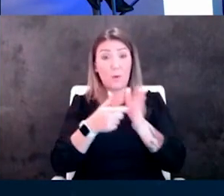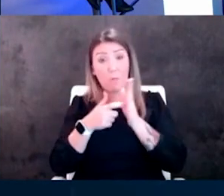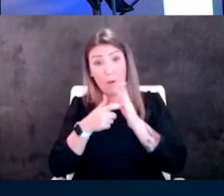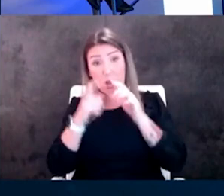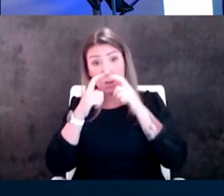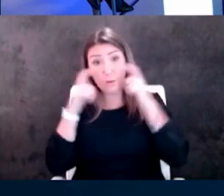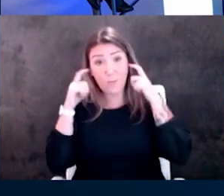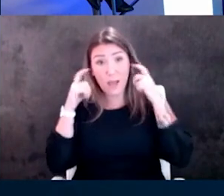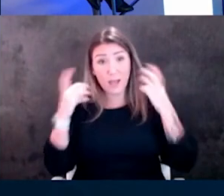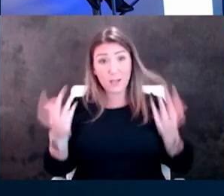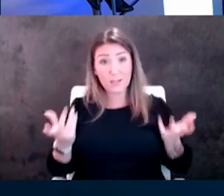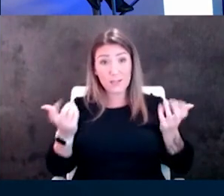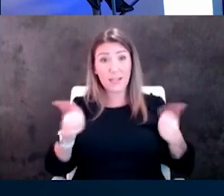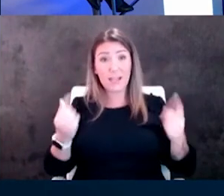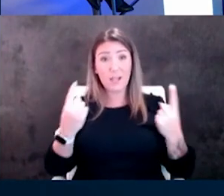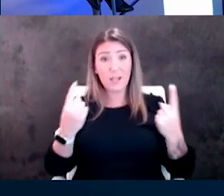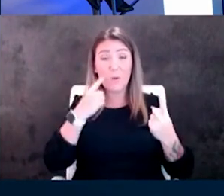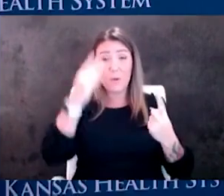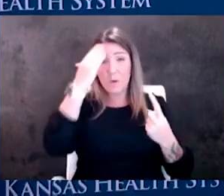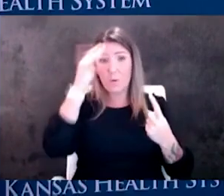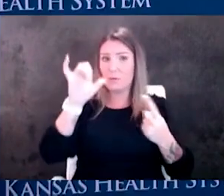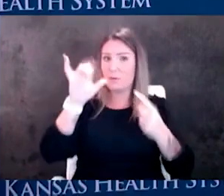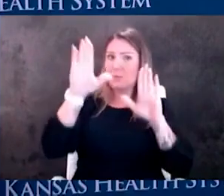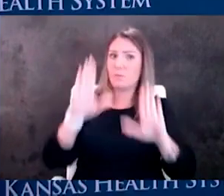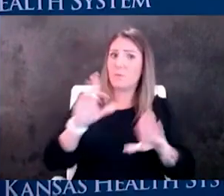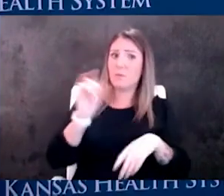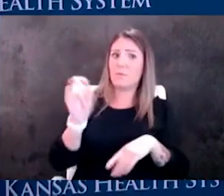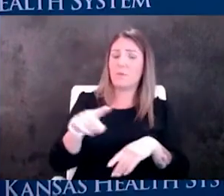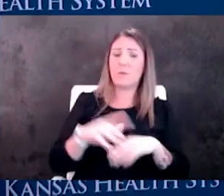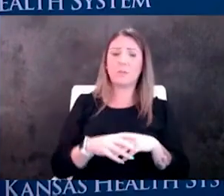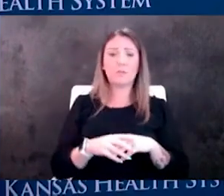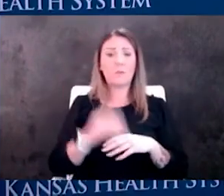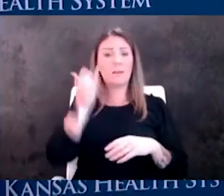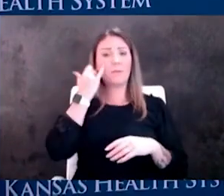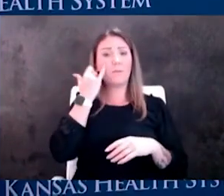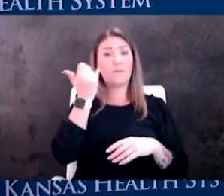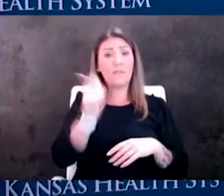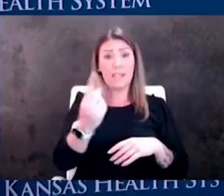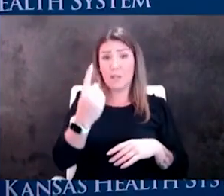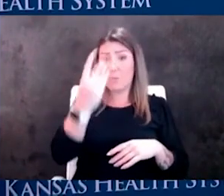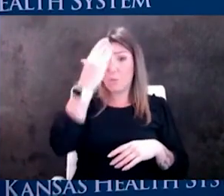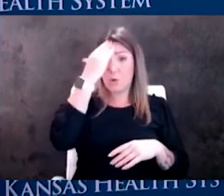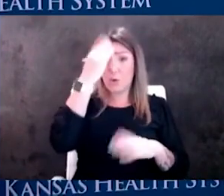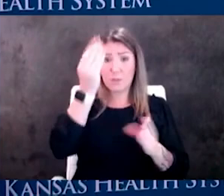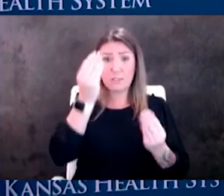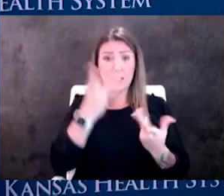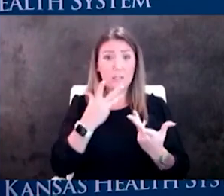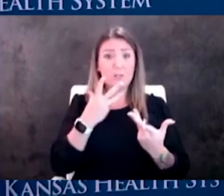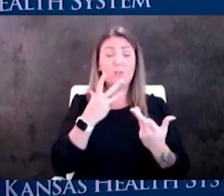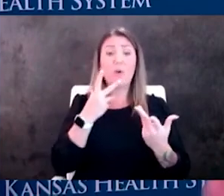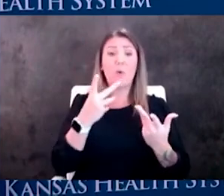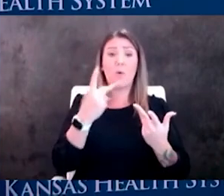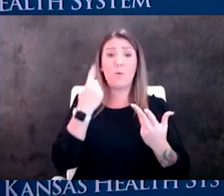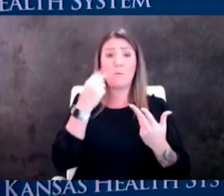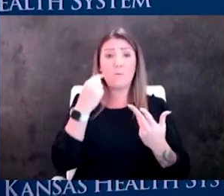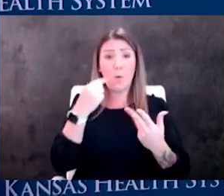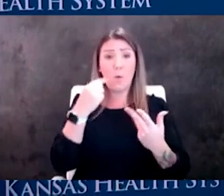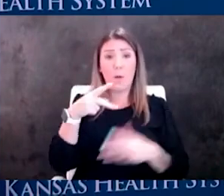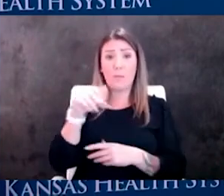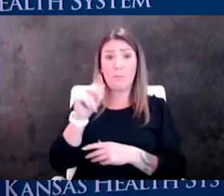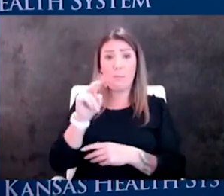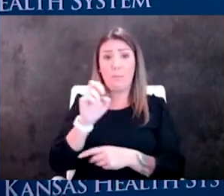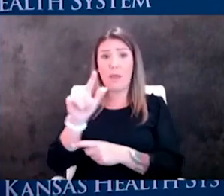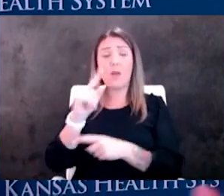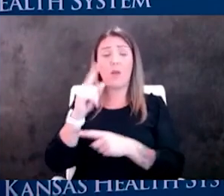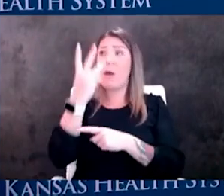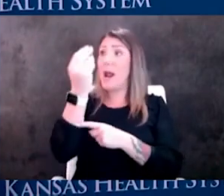if anyone knows of that it really is and so if anyone knows of that let us know on the panel but also out in our community you know pop that